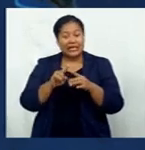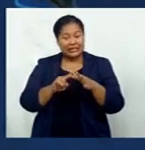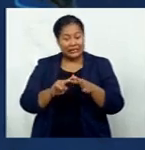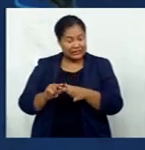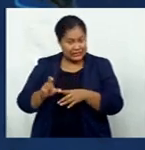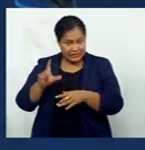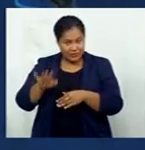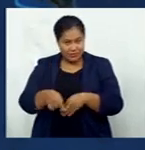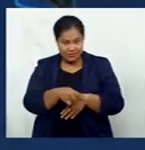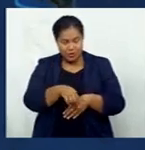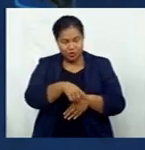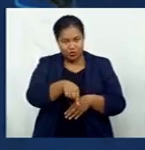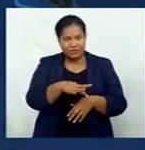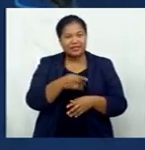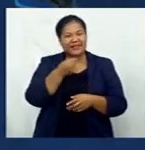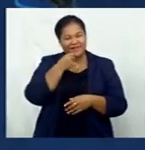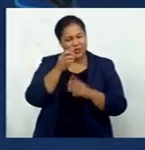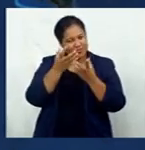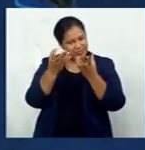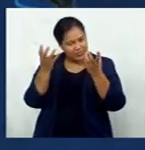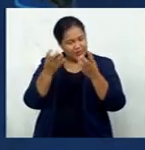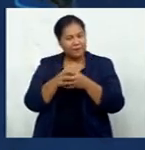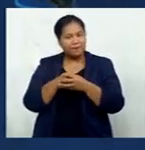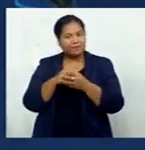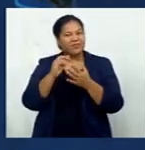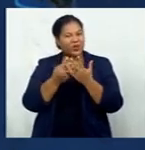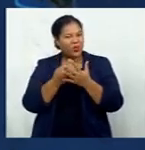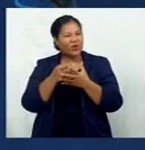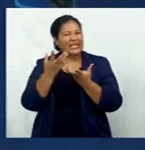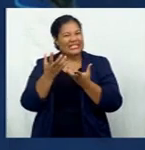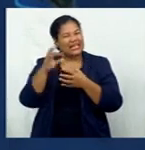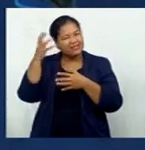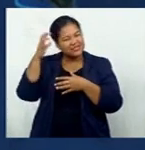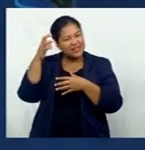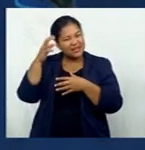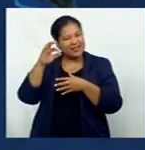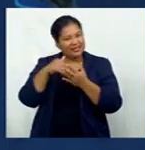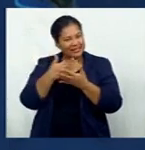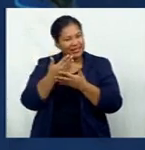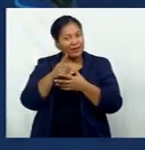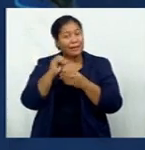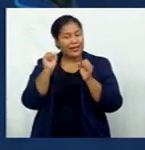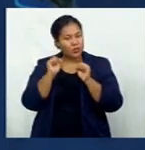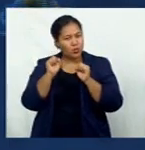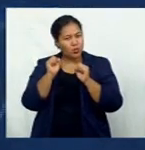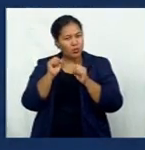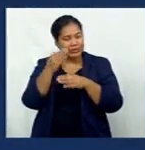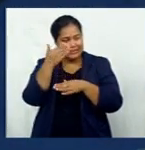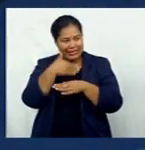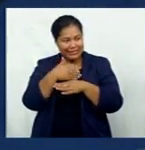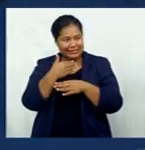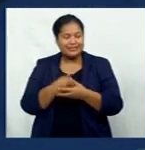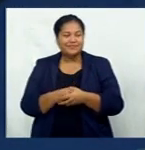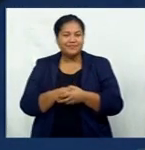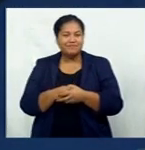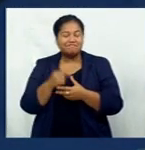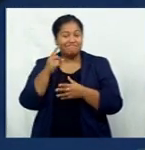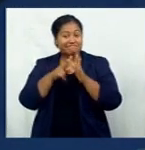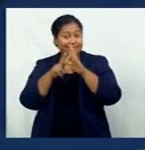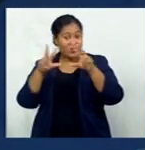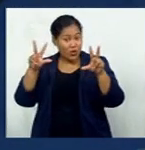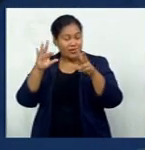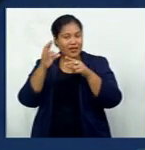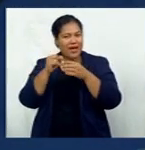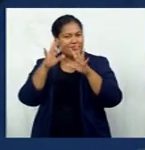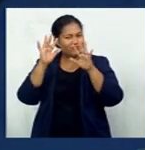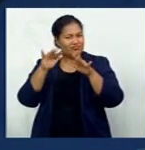Harbour to Suva, a few cloudy periods but all in all a sunny day. Expect cool temperatures tonight. In the north, brief showers